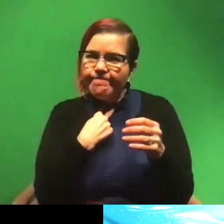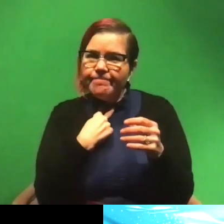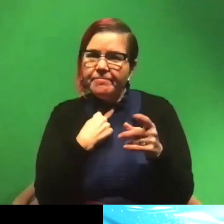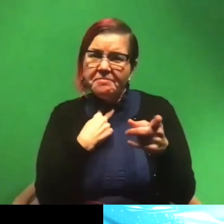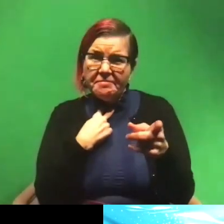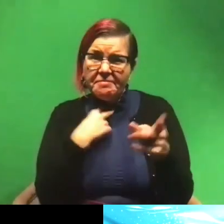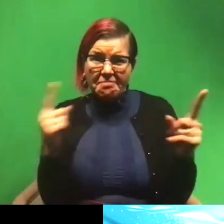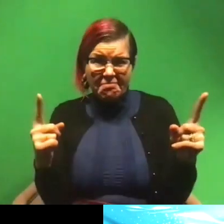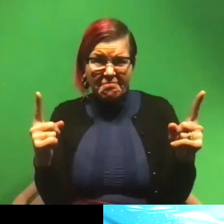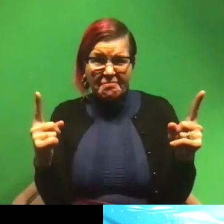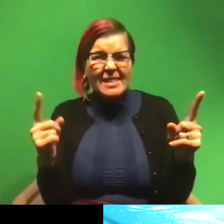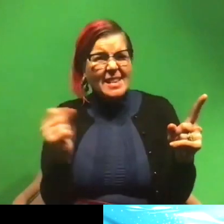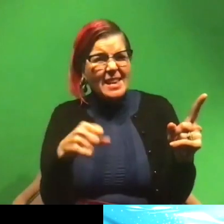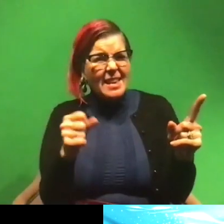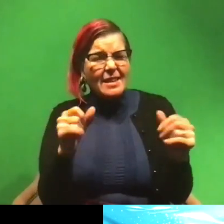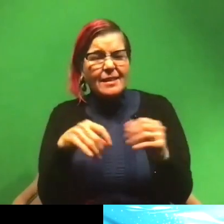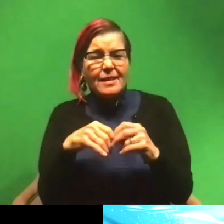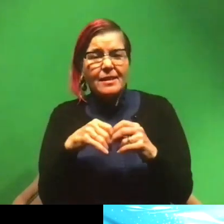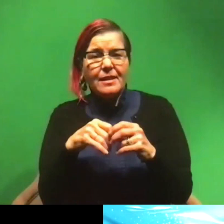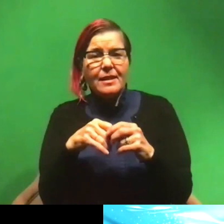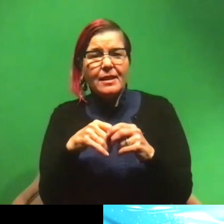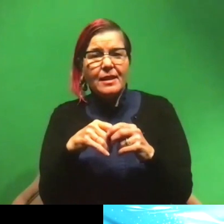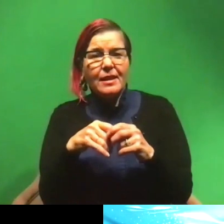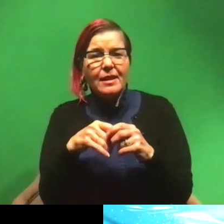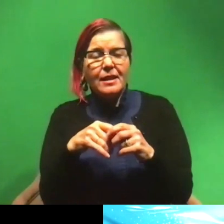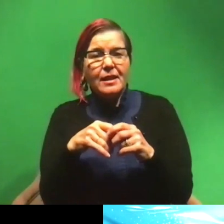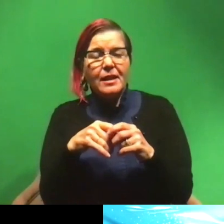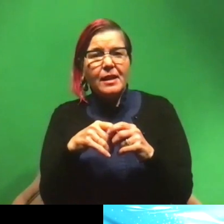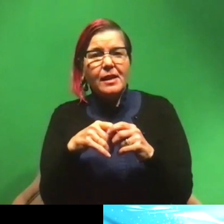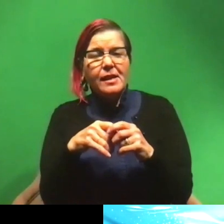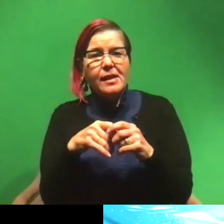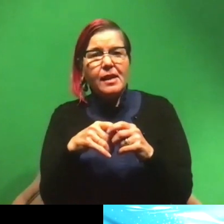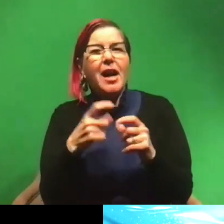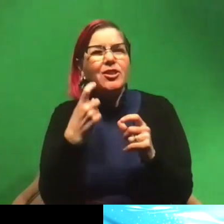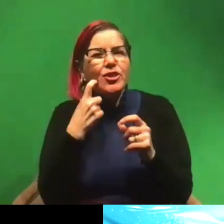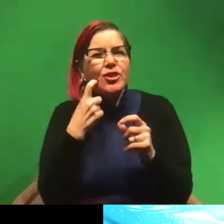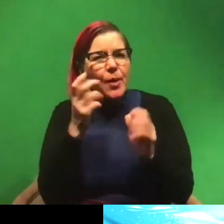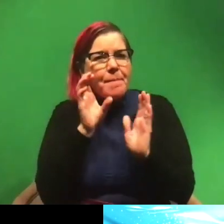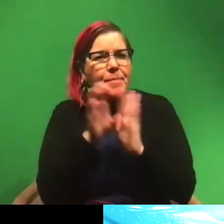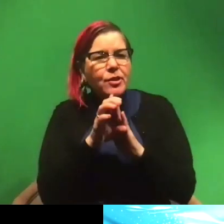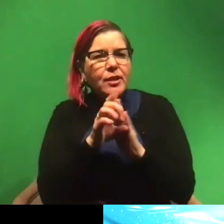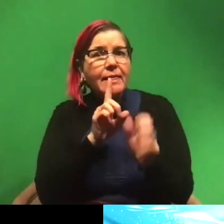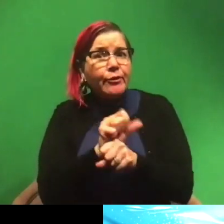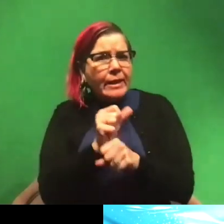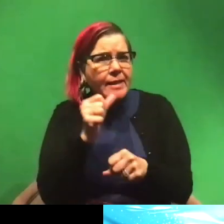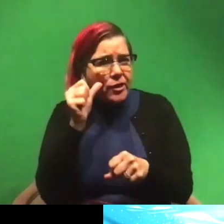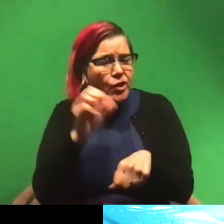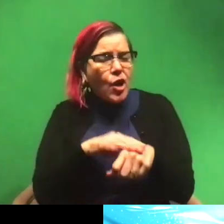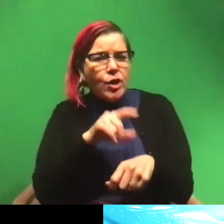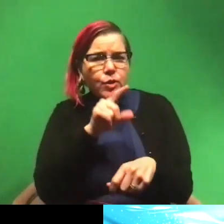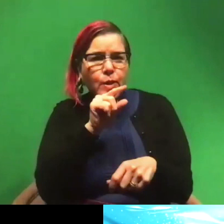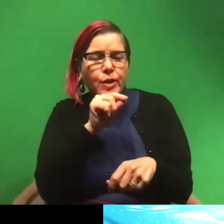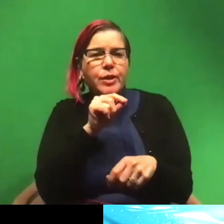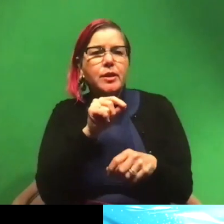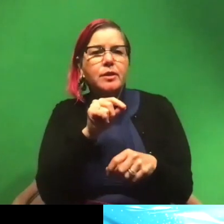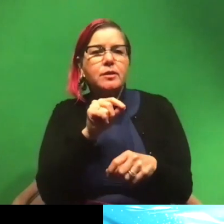yeah, yeah, about, I would just think I just saw a picture of one like literally yesterday on Twitter. So I